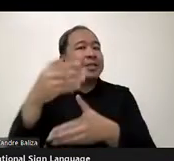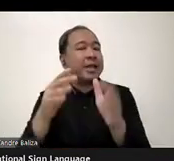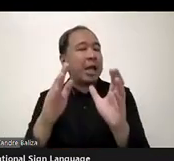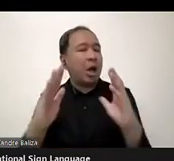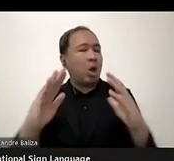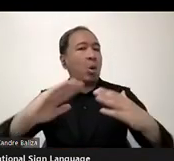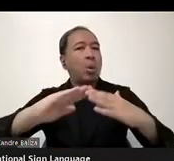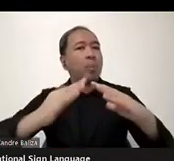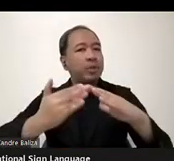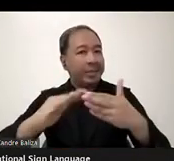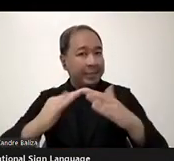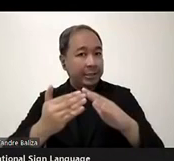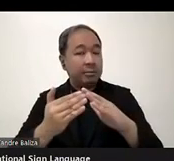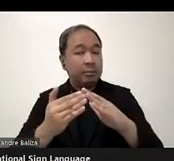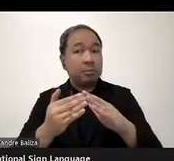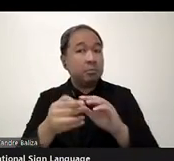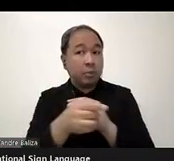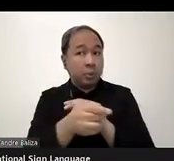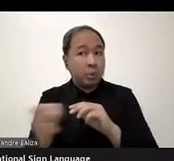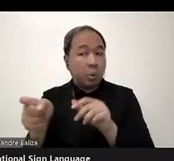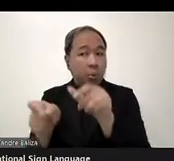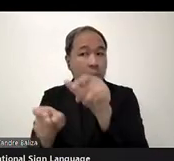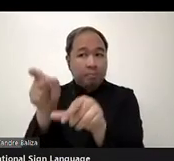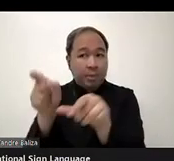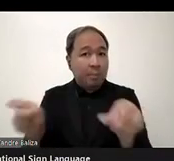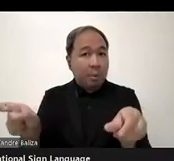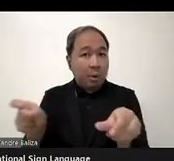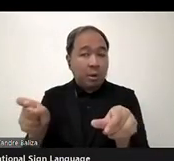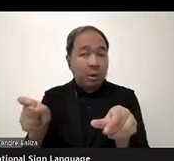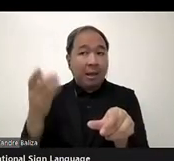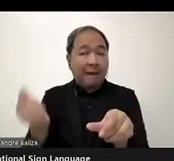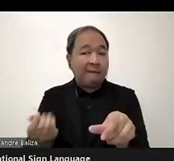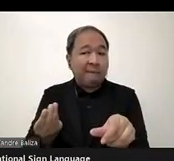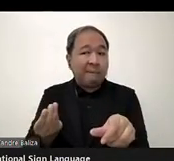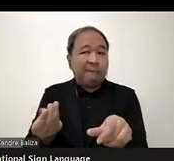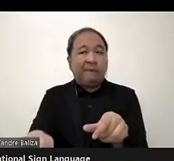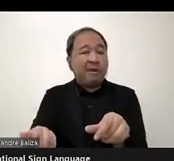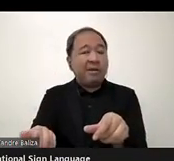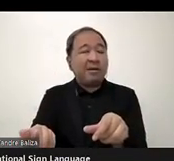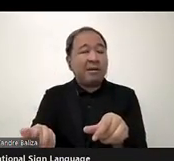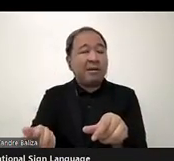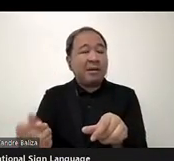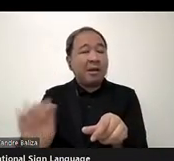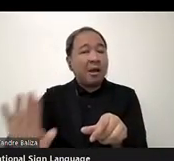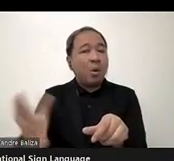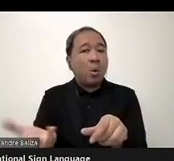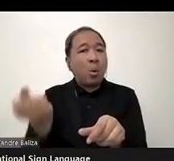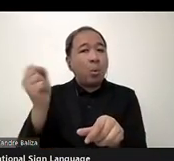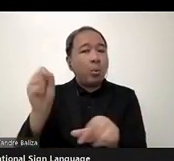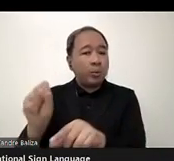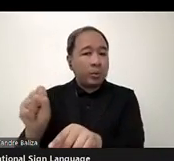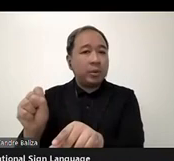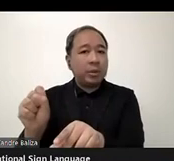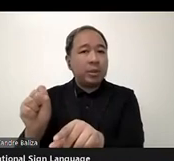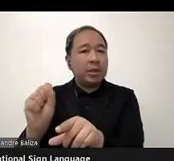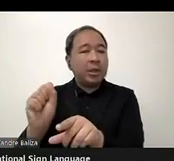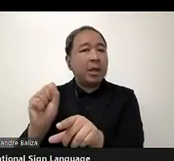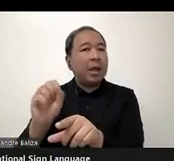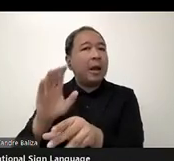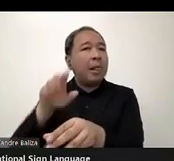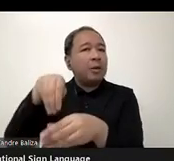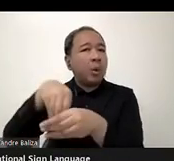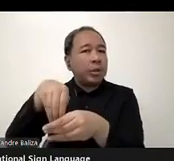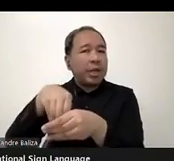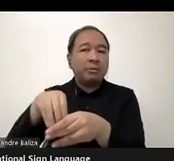people funding their own content, telling their stories